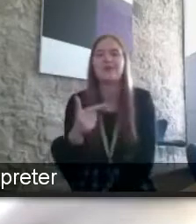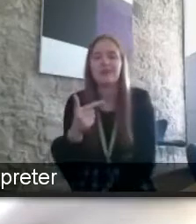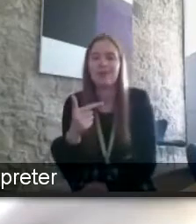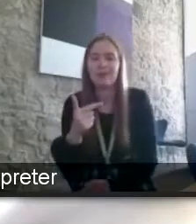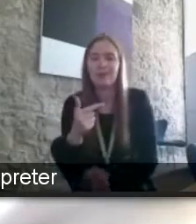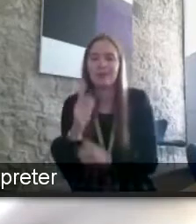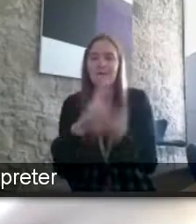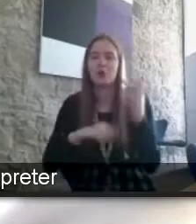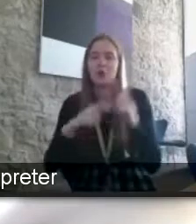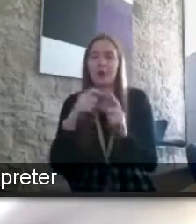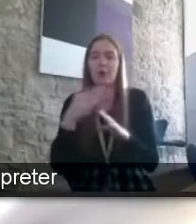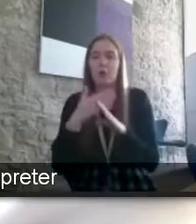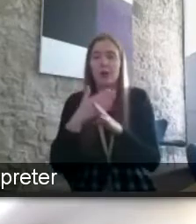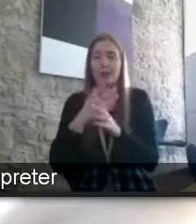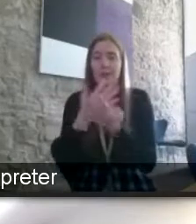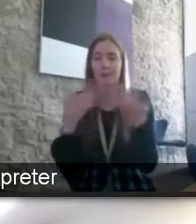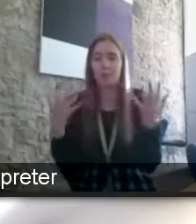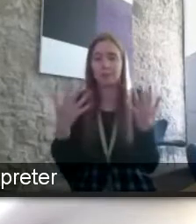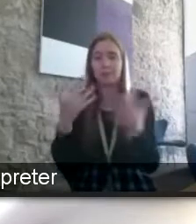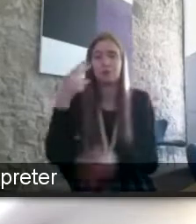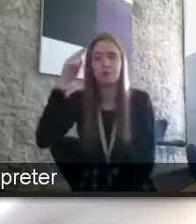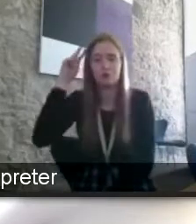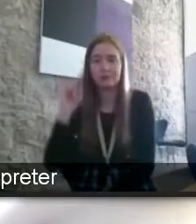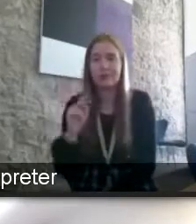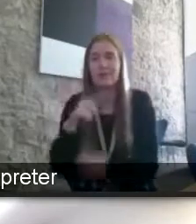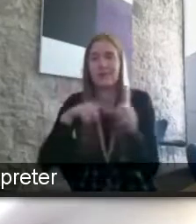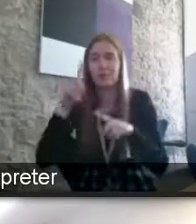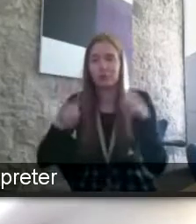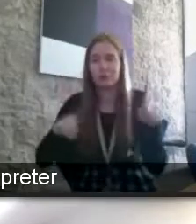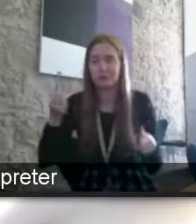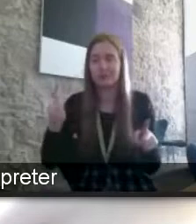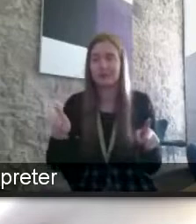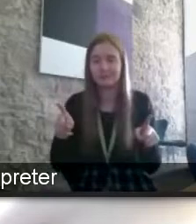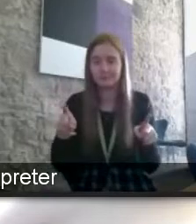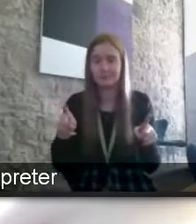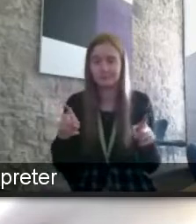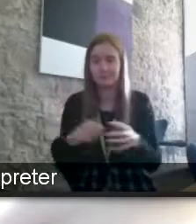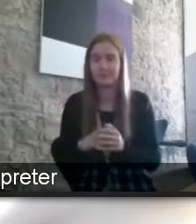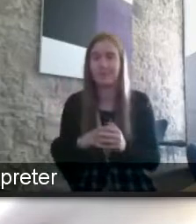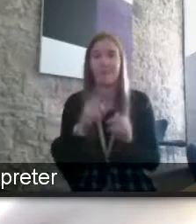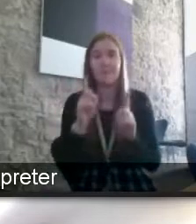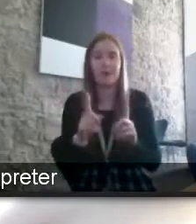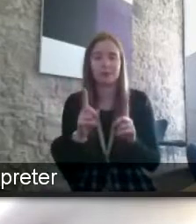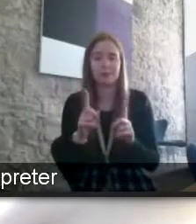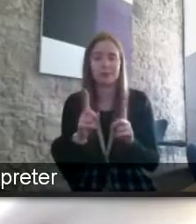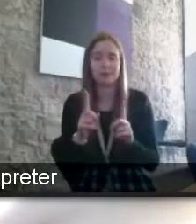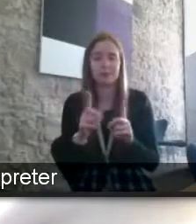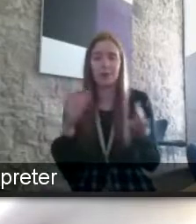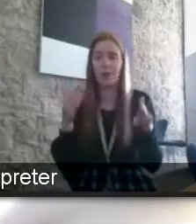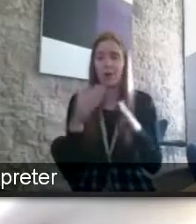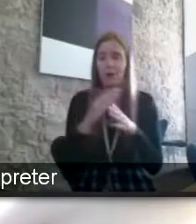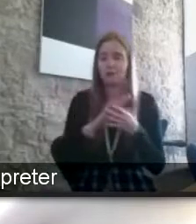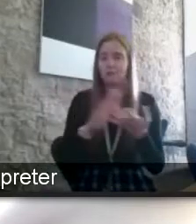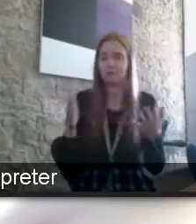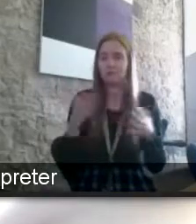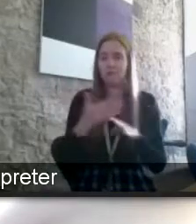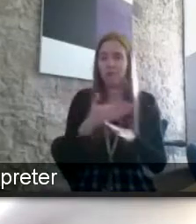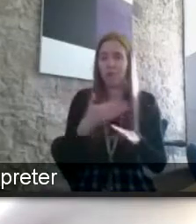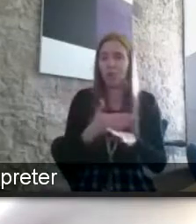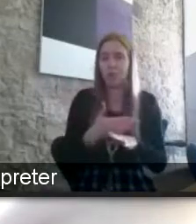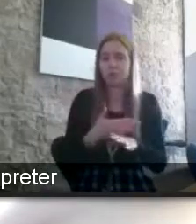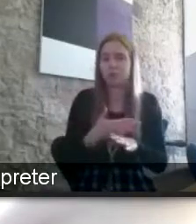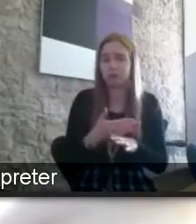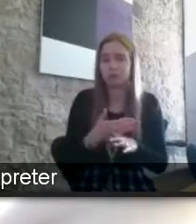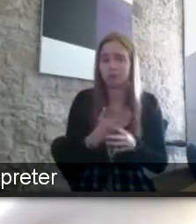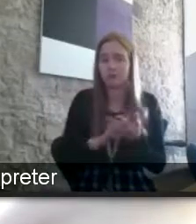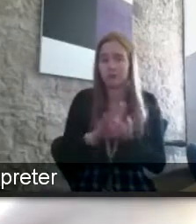population is neurodivergent okay um yet unemployment levels amongst neurodivergent people are